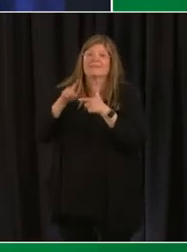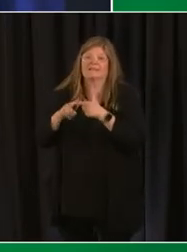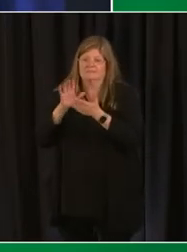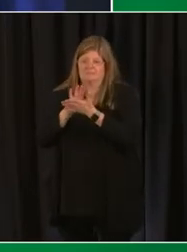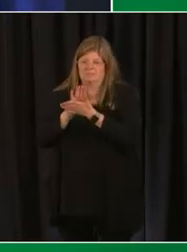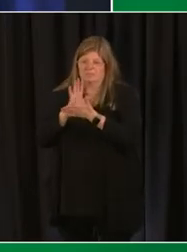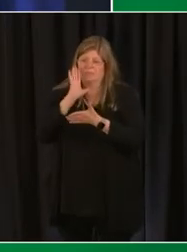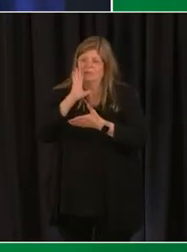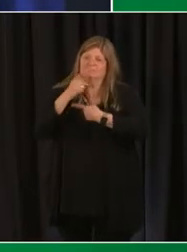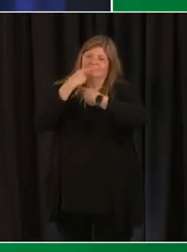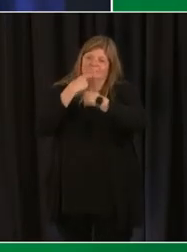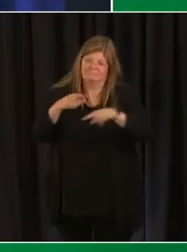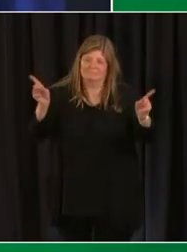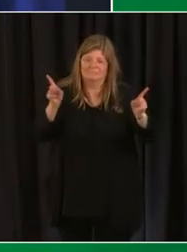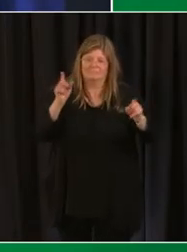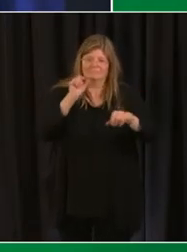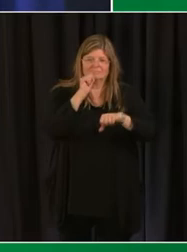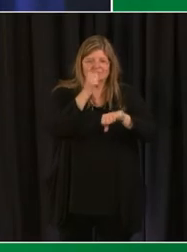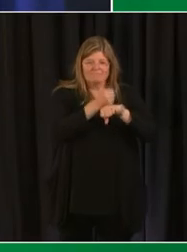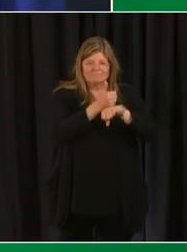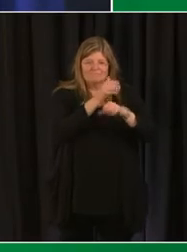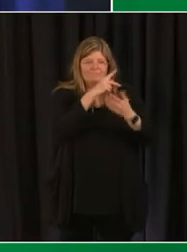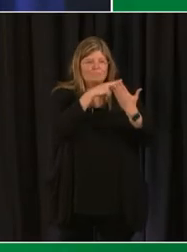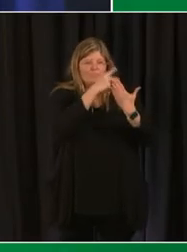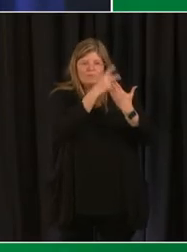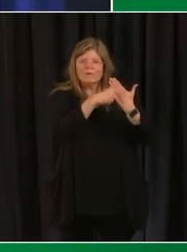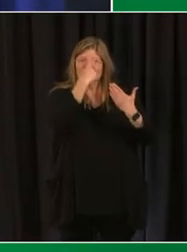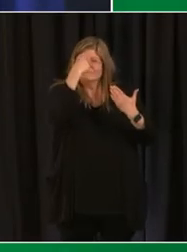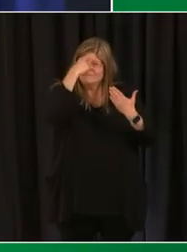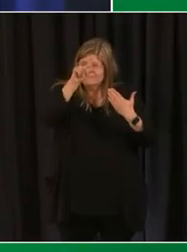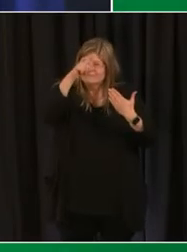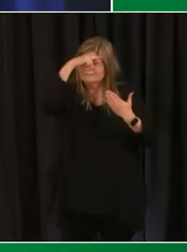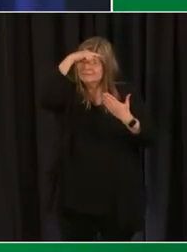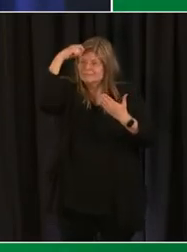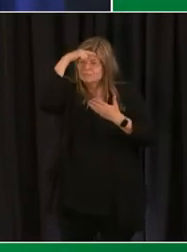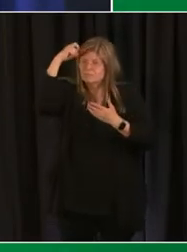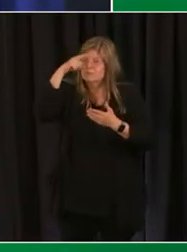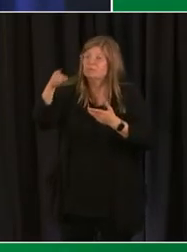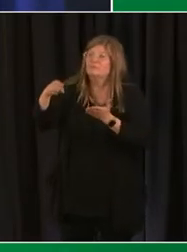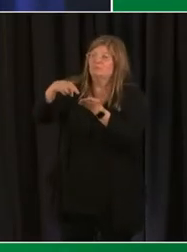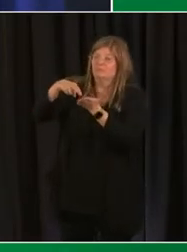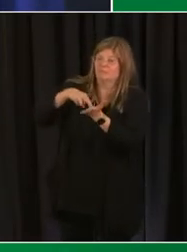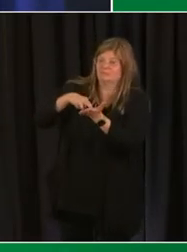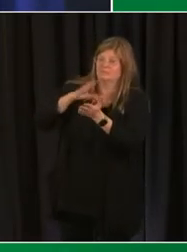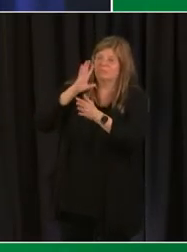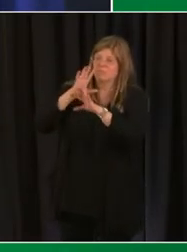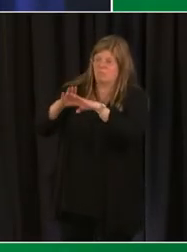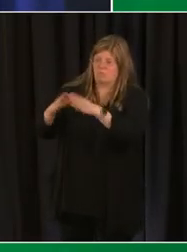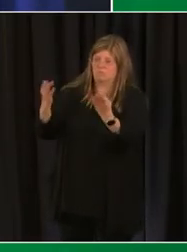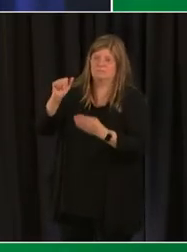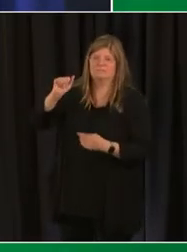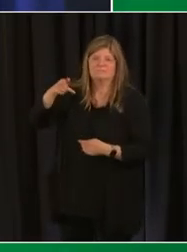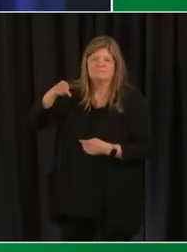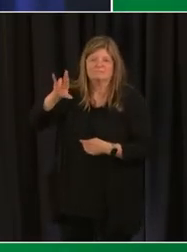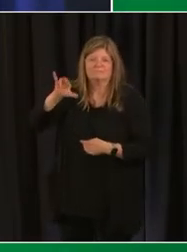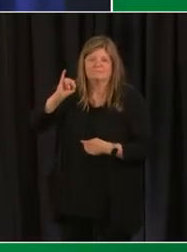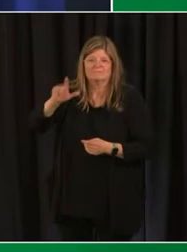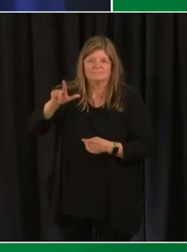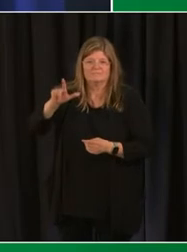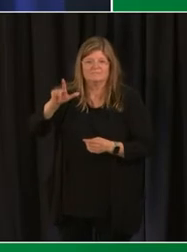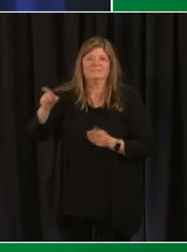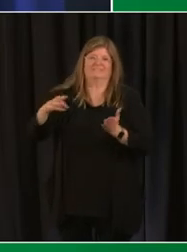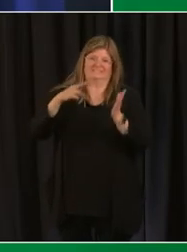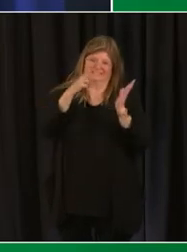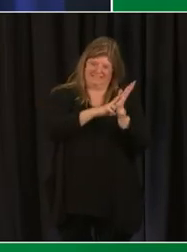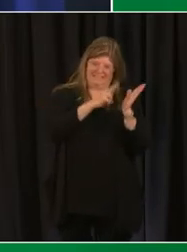will also announce their school-based programming for the summer as well and registration will open in april summer programming will